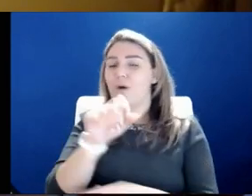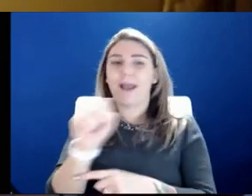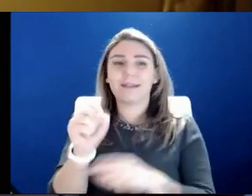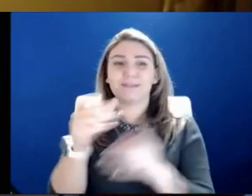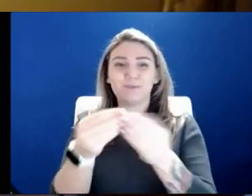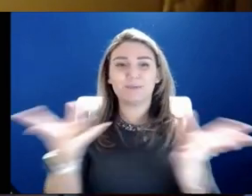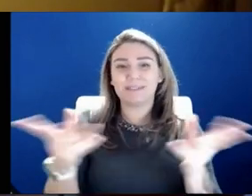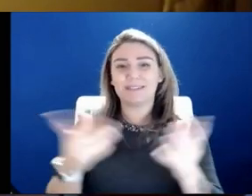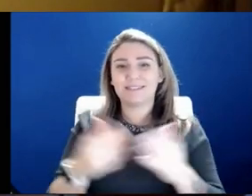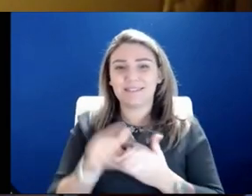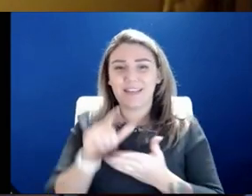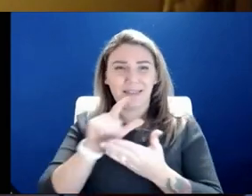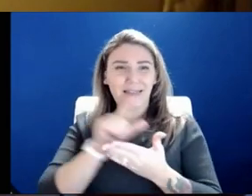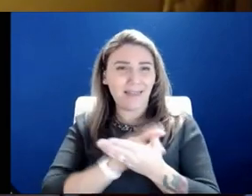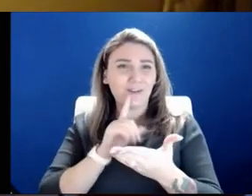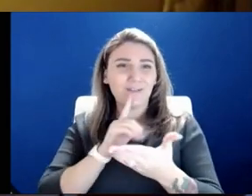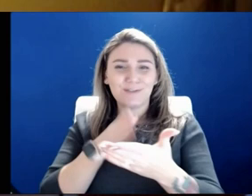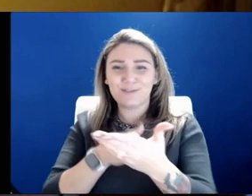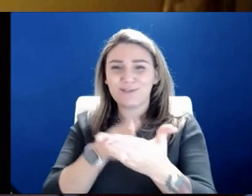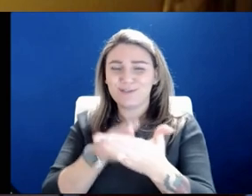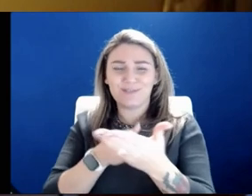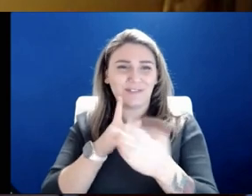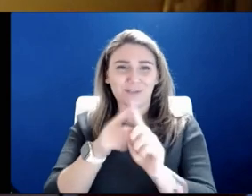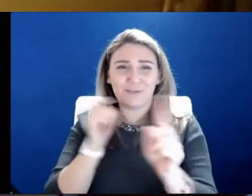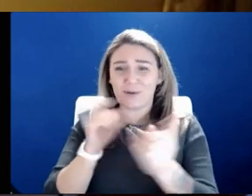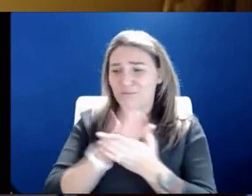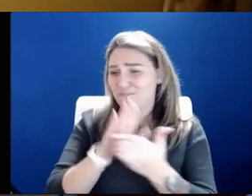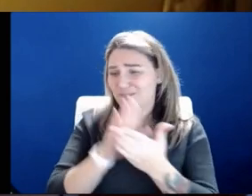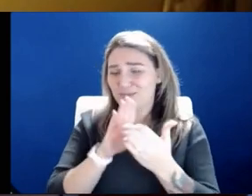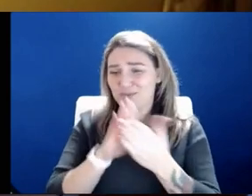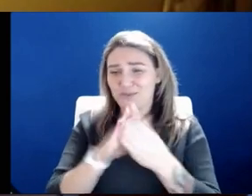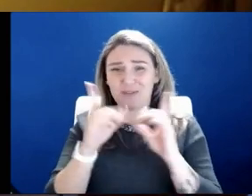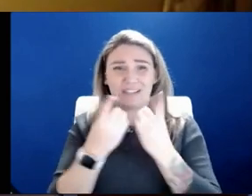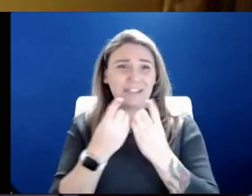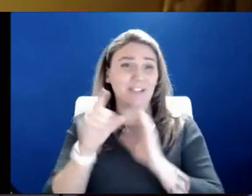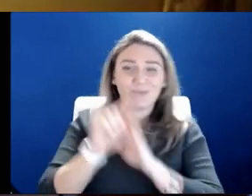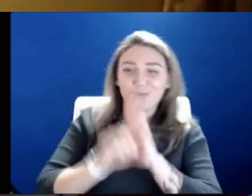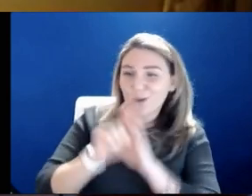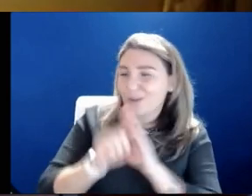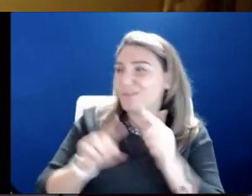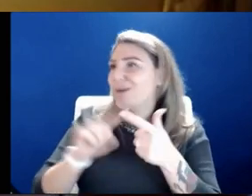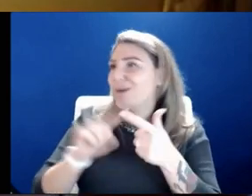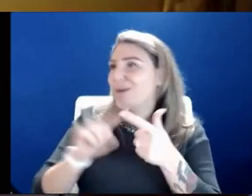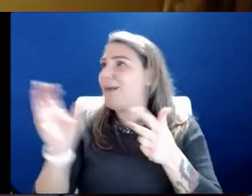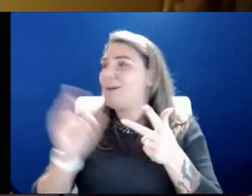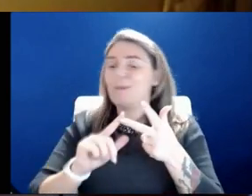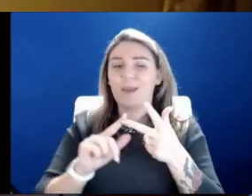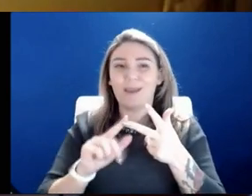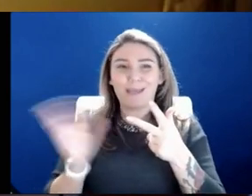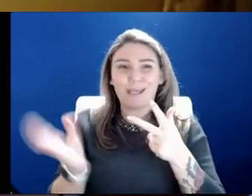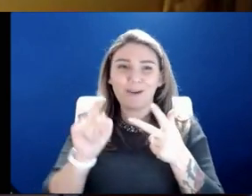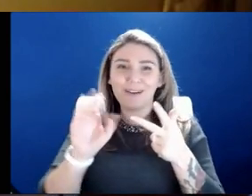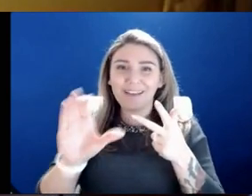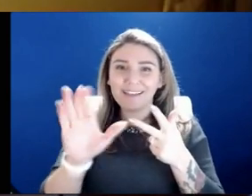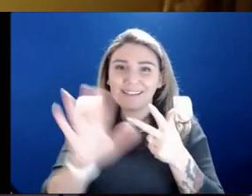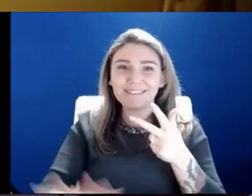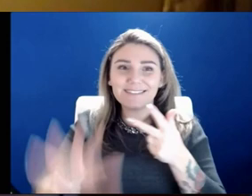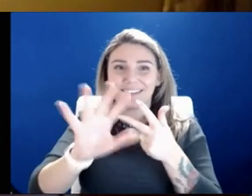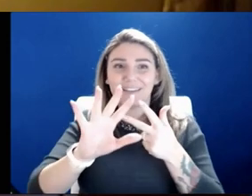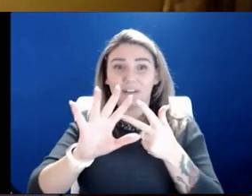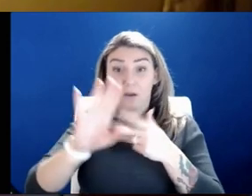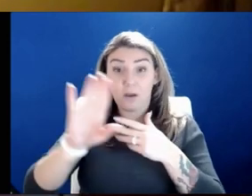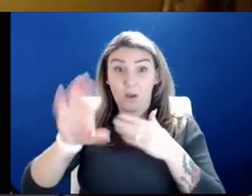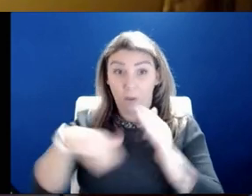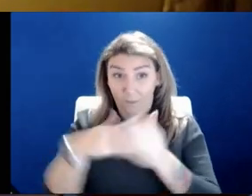Lawsuits have been filed against school districts in Springfield, Missouri, in Columbia, Missouri, here in the Kansas City area. Most all of those